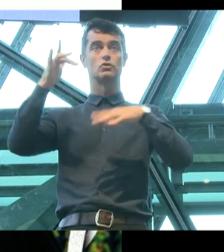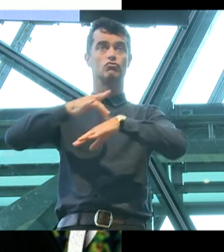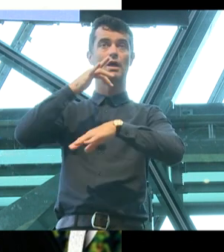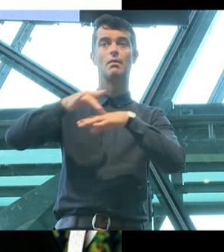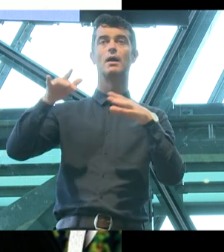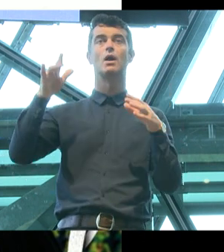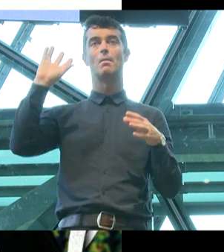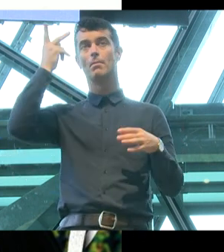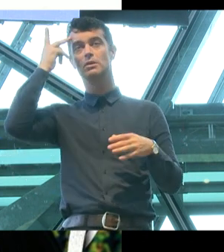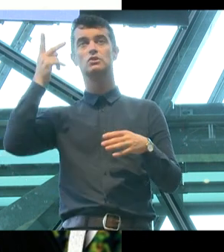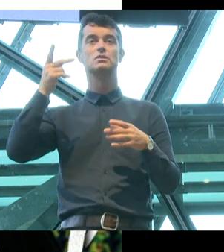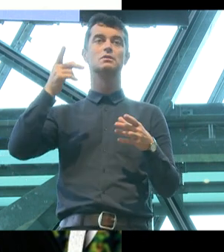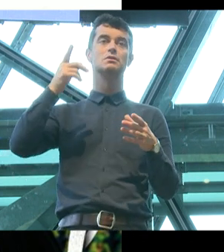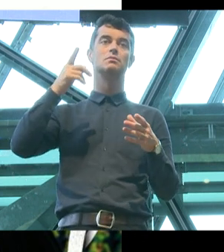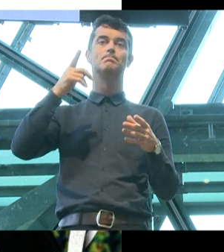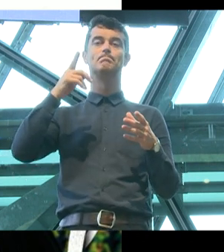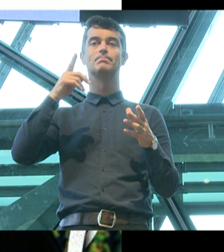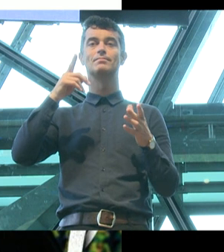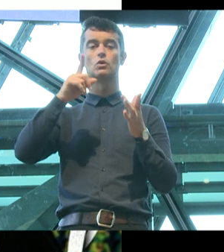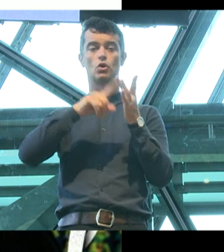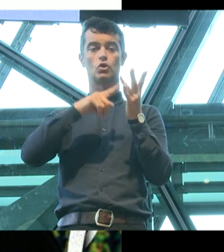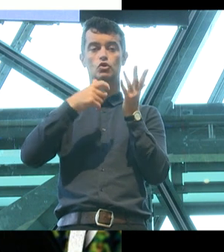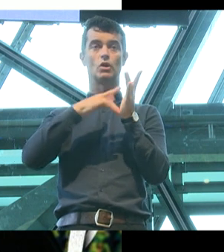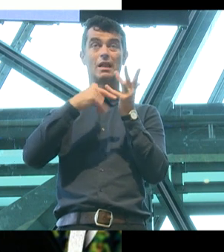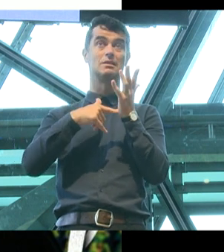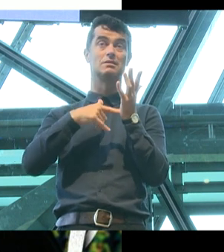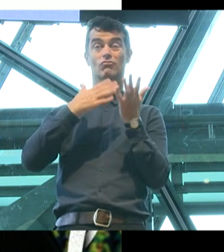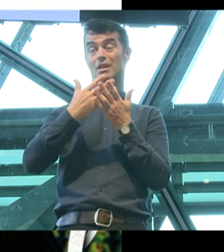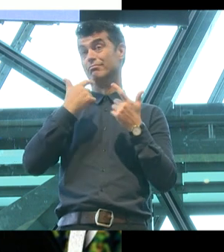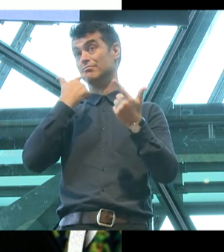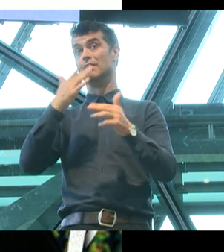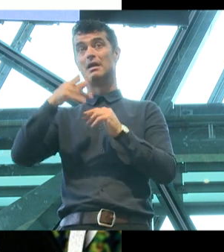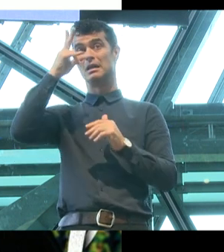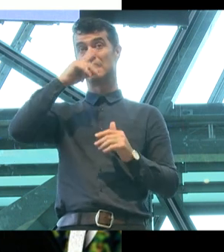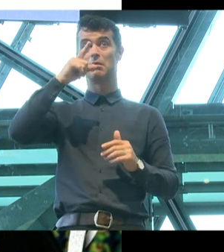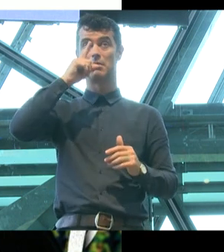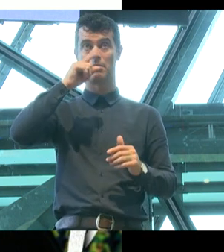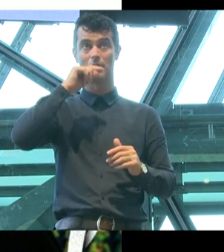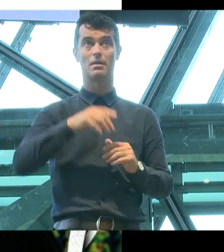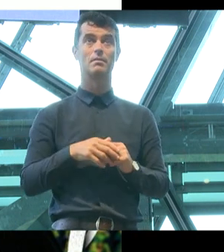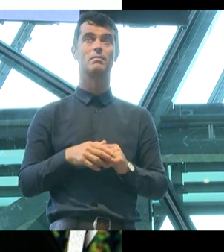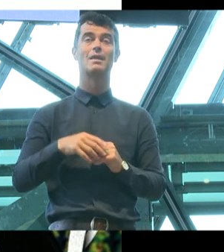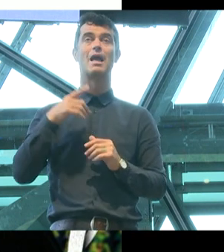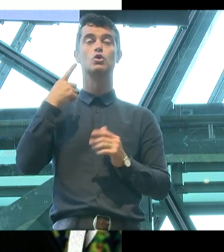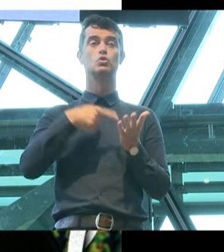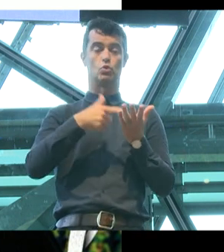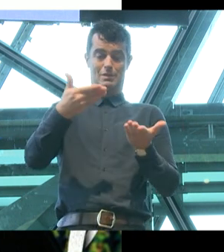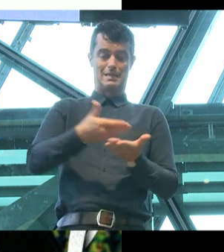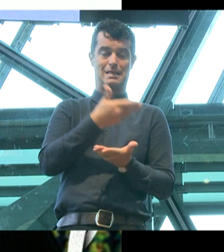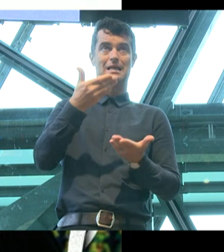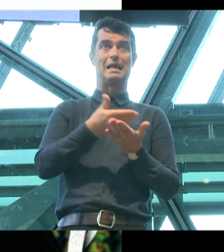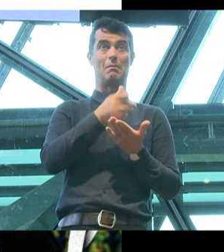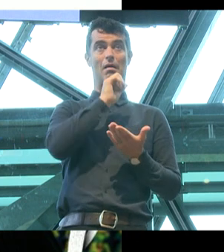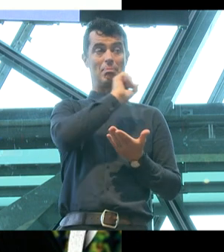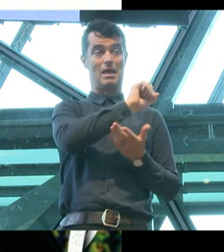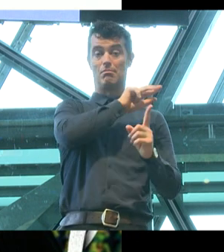and journalists have thrown young people under the bus and to hold on to a version of the world that they insist is